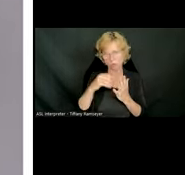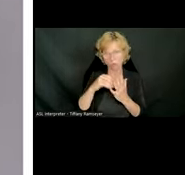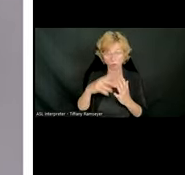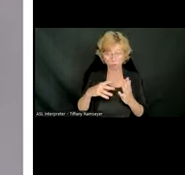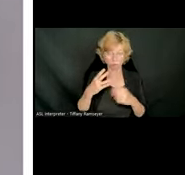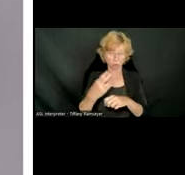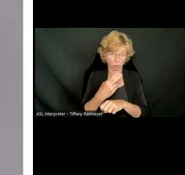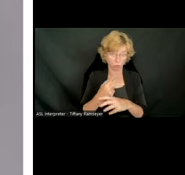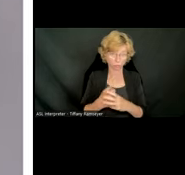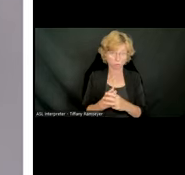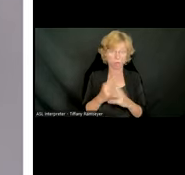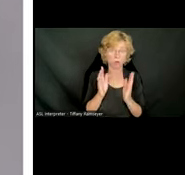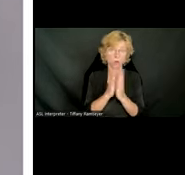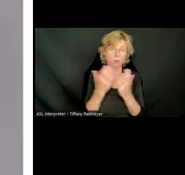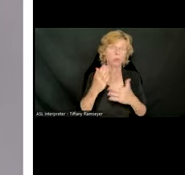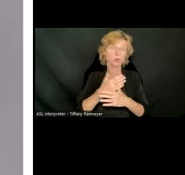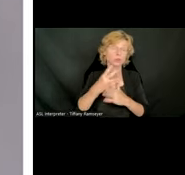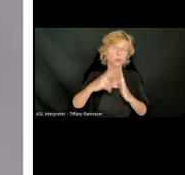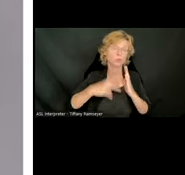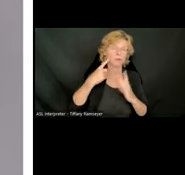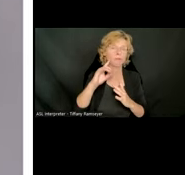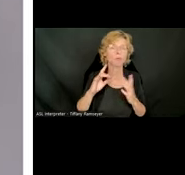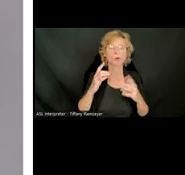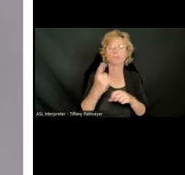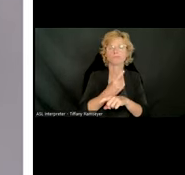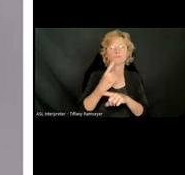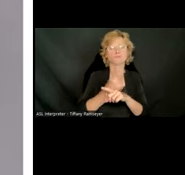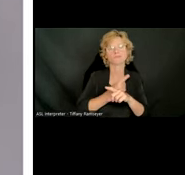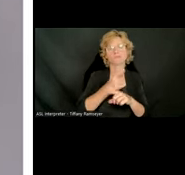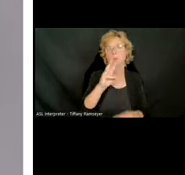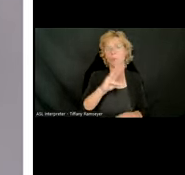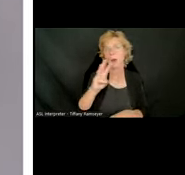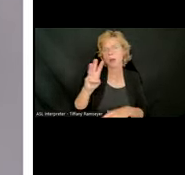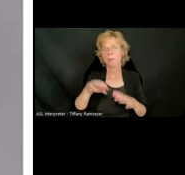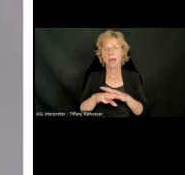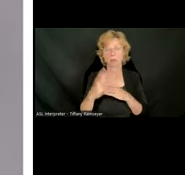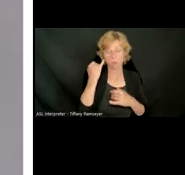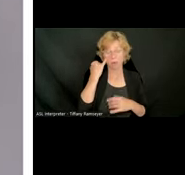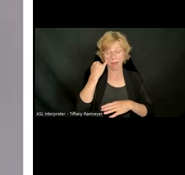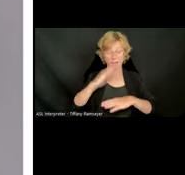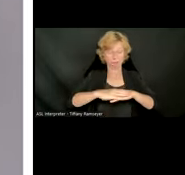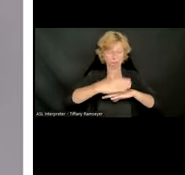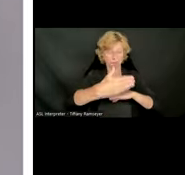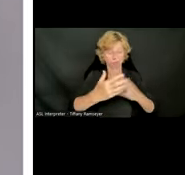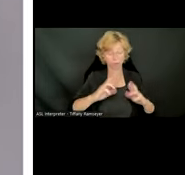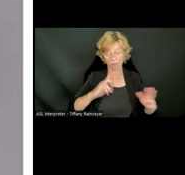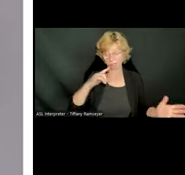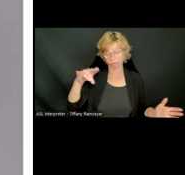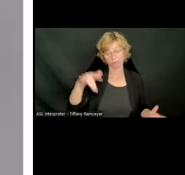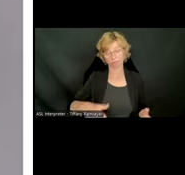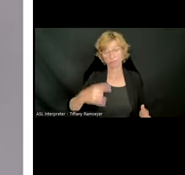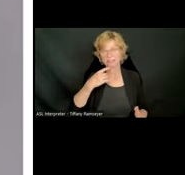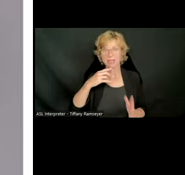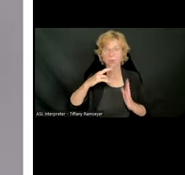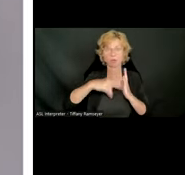for web access through a normal browser. So imagine you have your laptop open or your computer open. They can just hit a button that says read